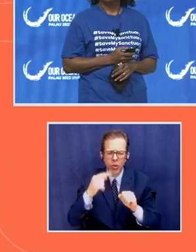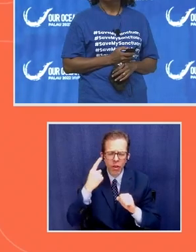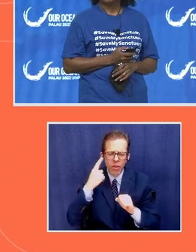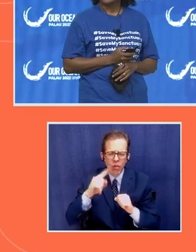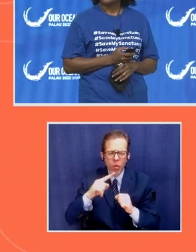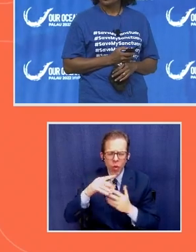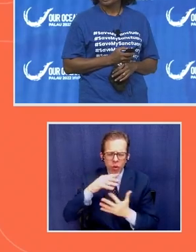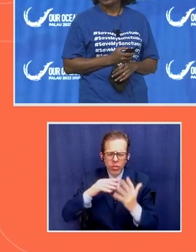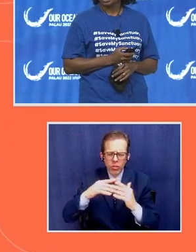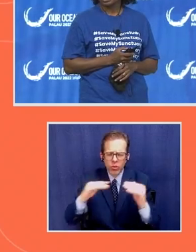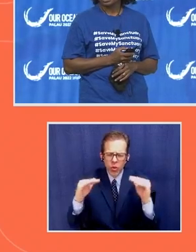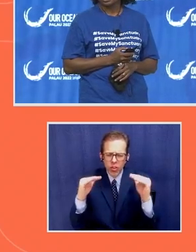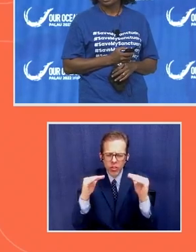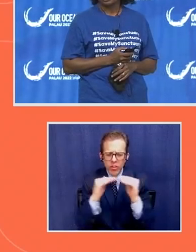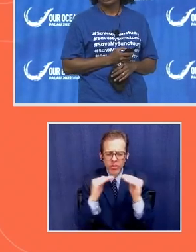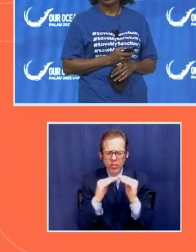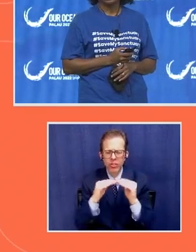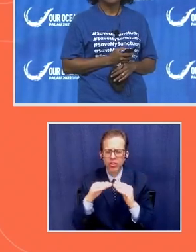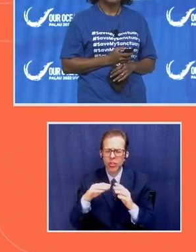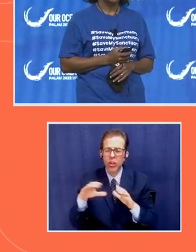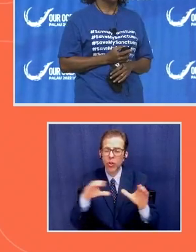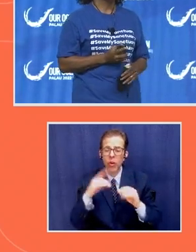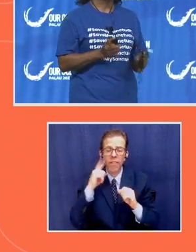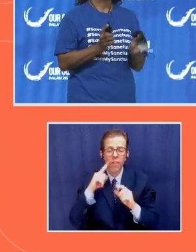Do it for environmental justice.